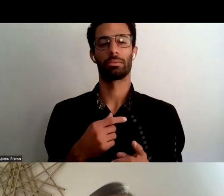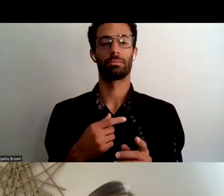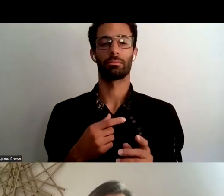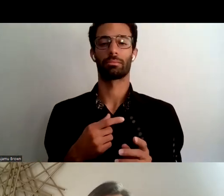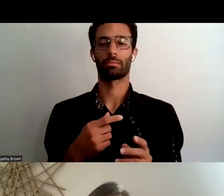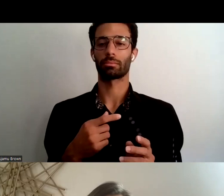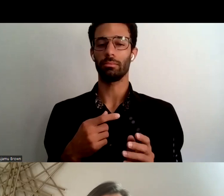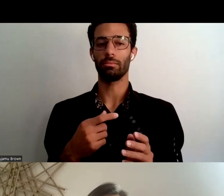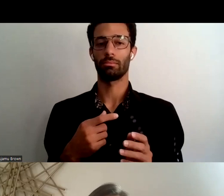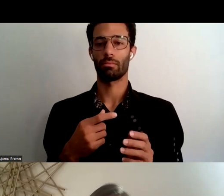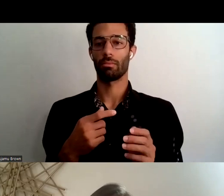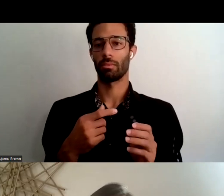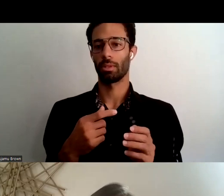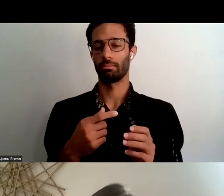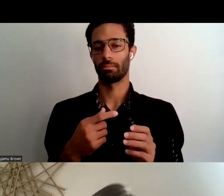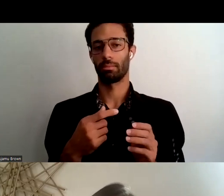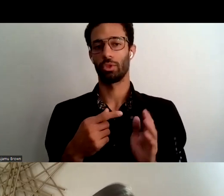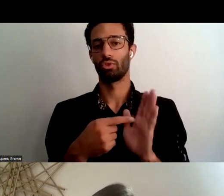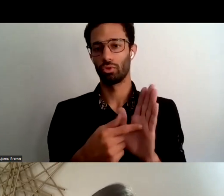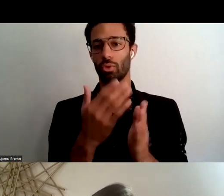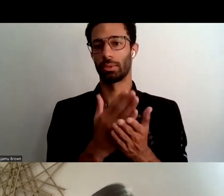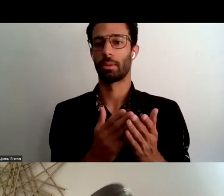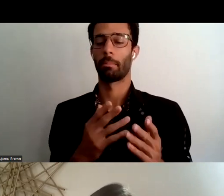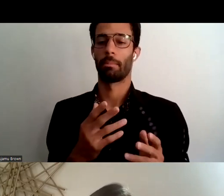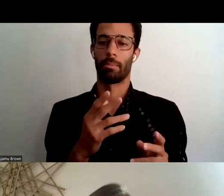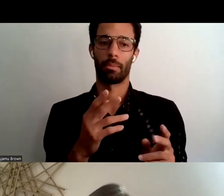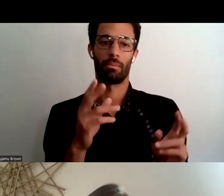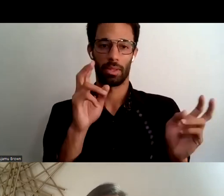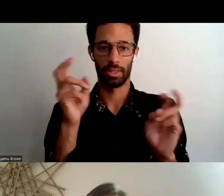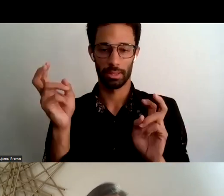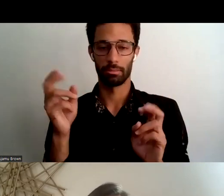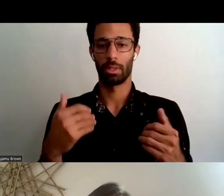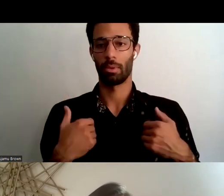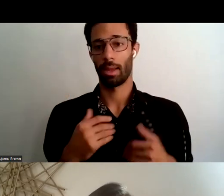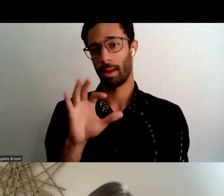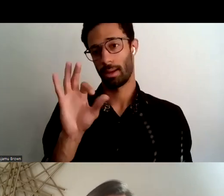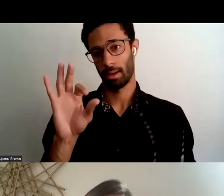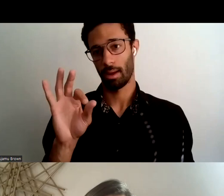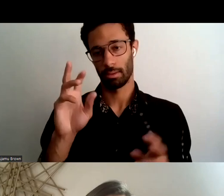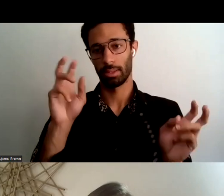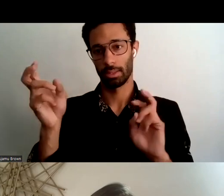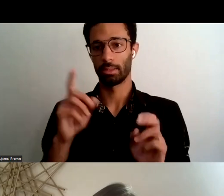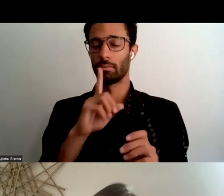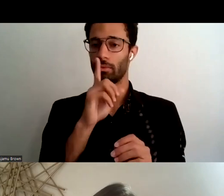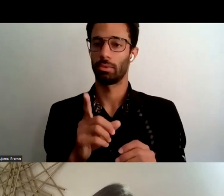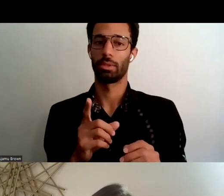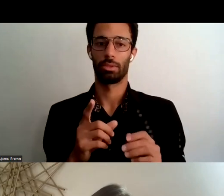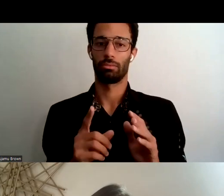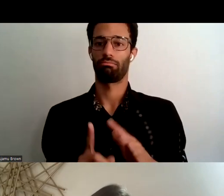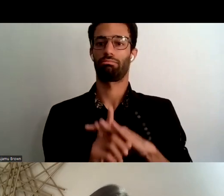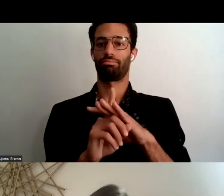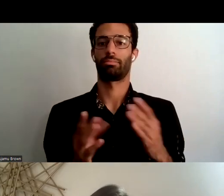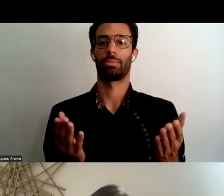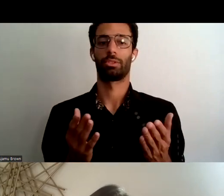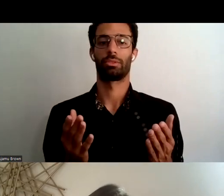heard um from the current state of the california aging network and we had nine themes that that really emerged here uh so the first